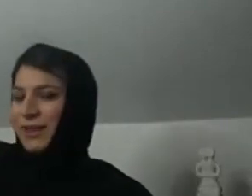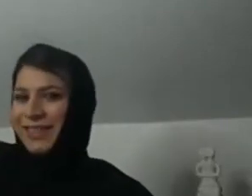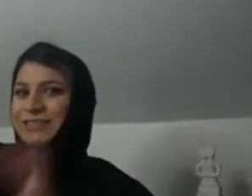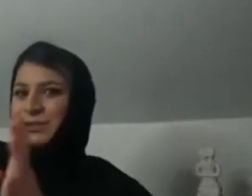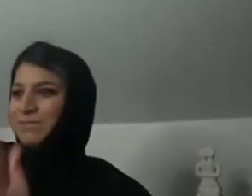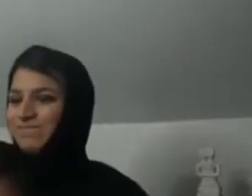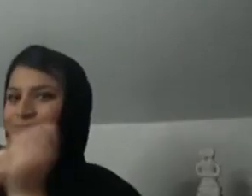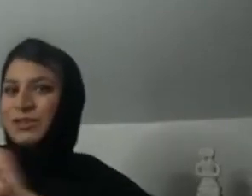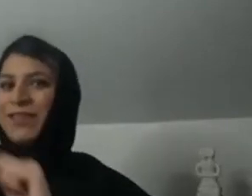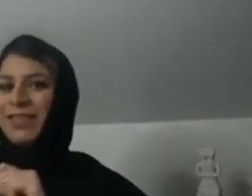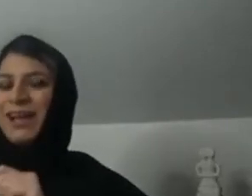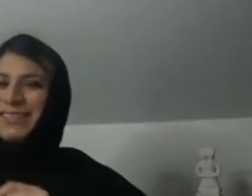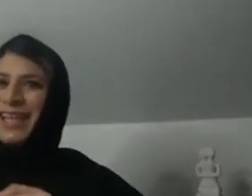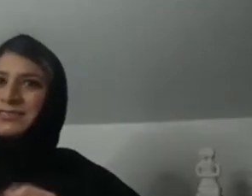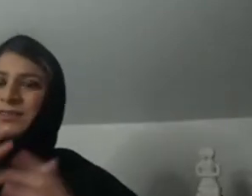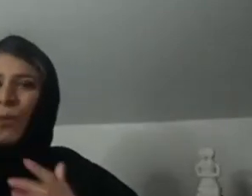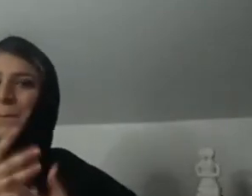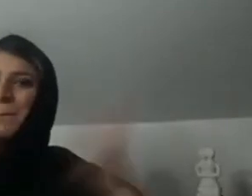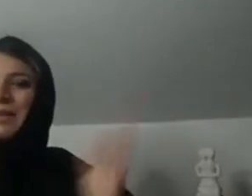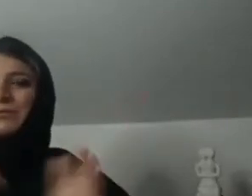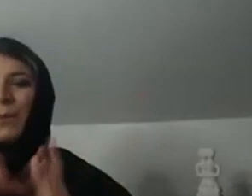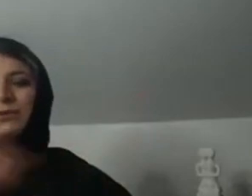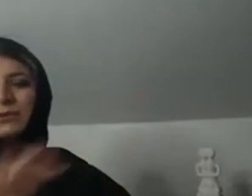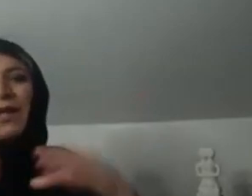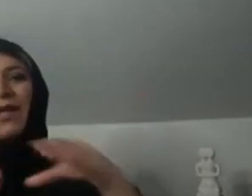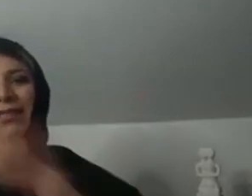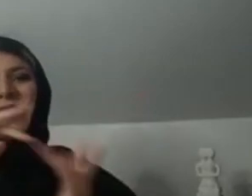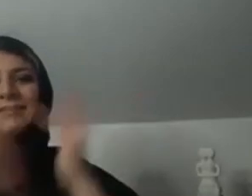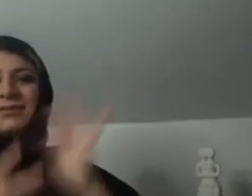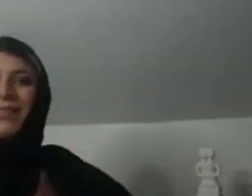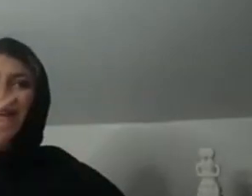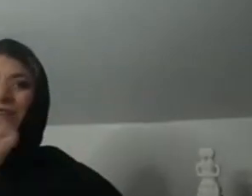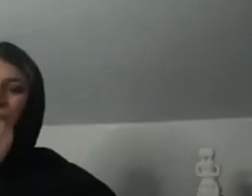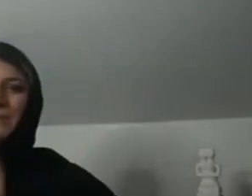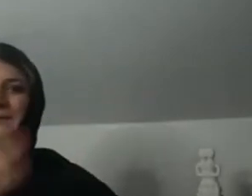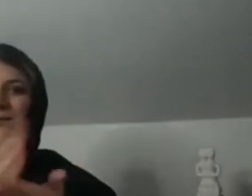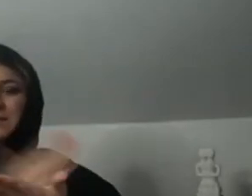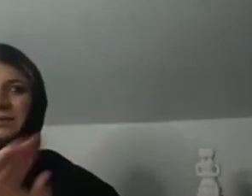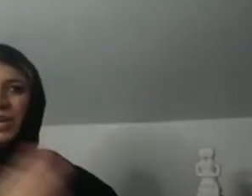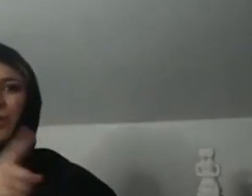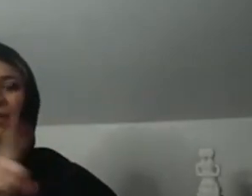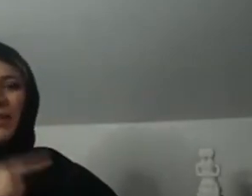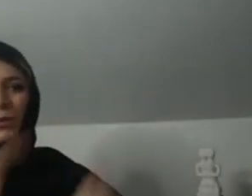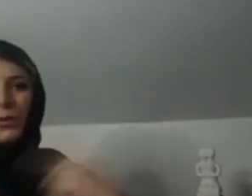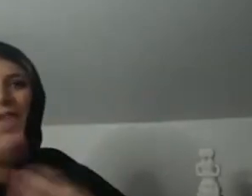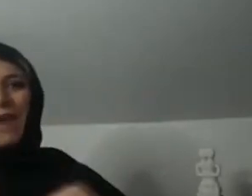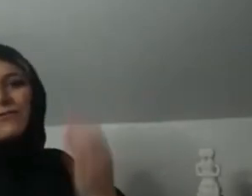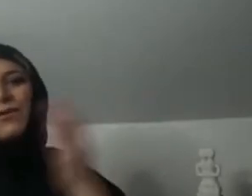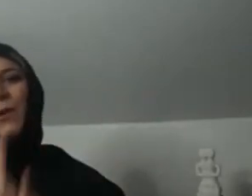say, right, okay, this is fact. This is how it is. But in a positive, with a positive slant on it.